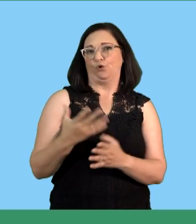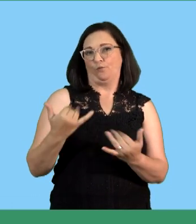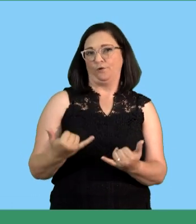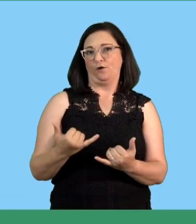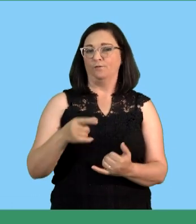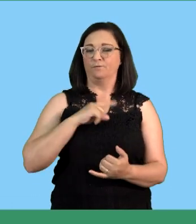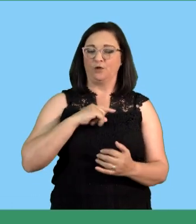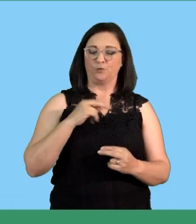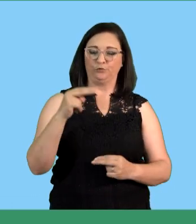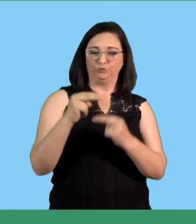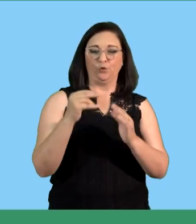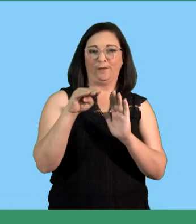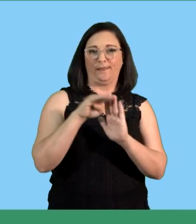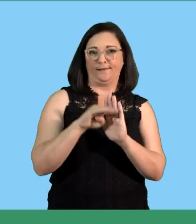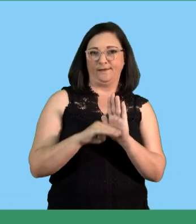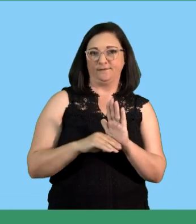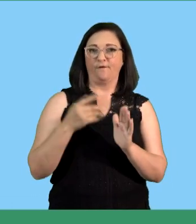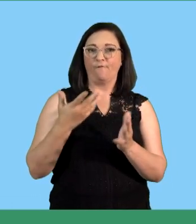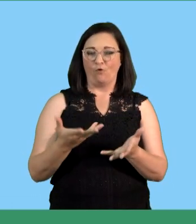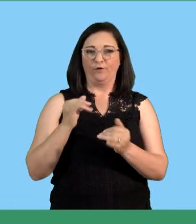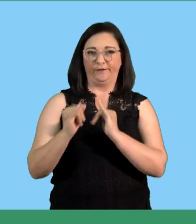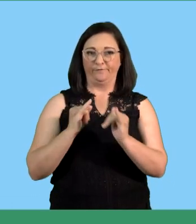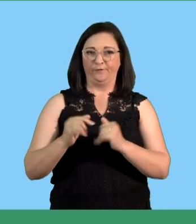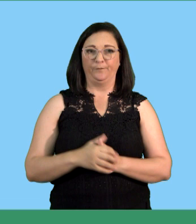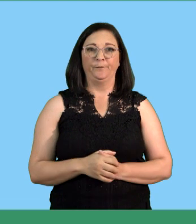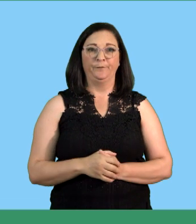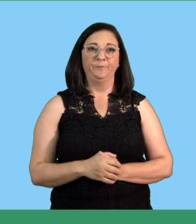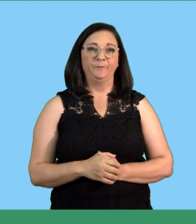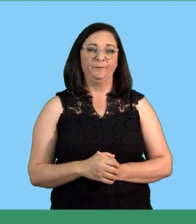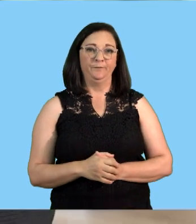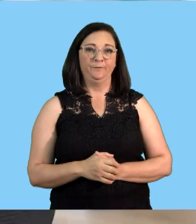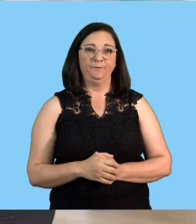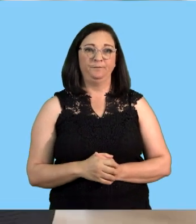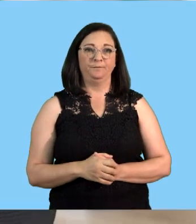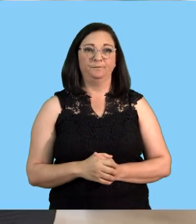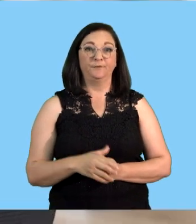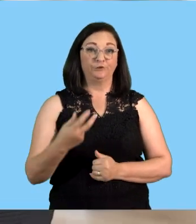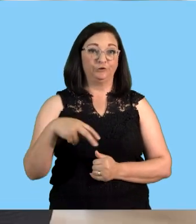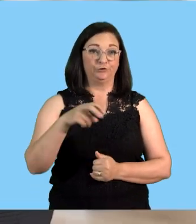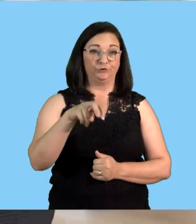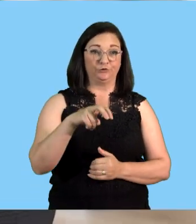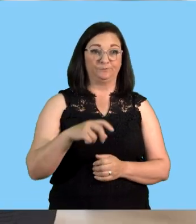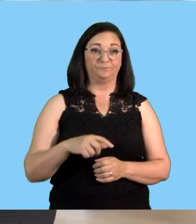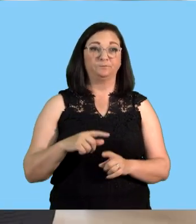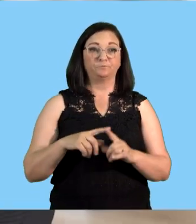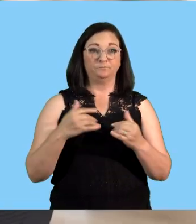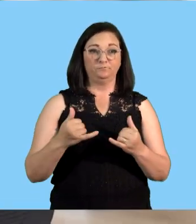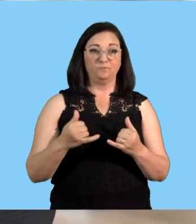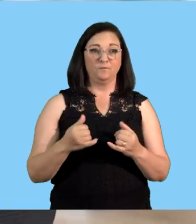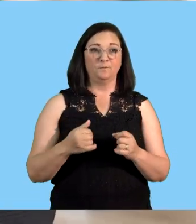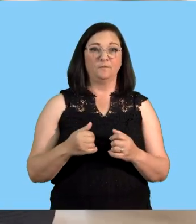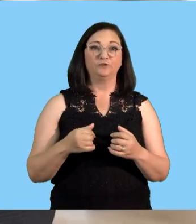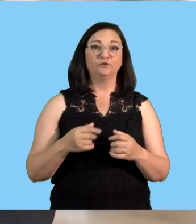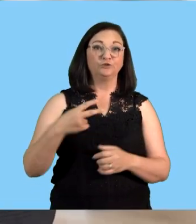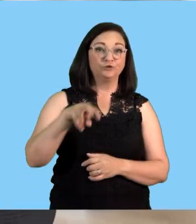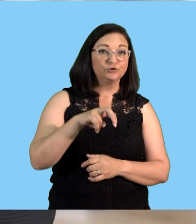shortlisted all right uh so this is our journey that we'll be taking we're going